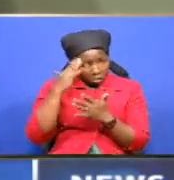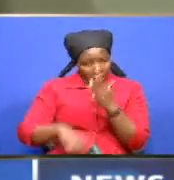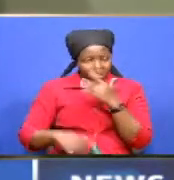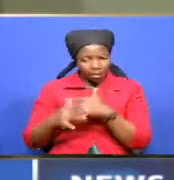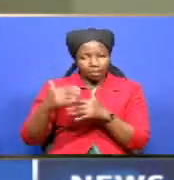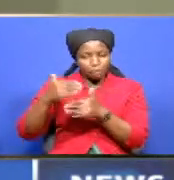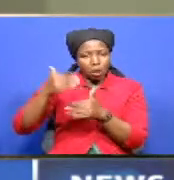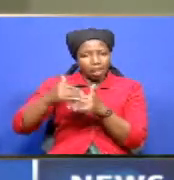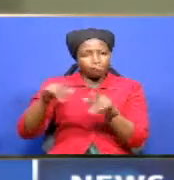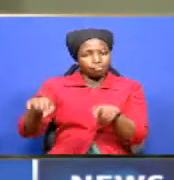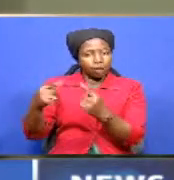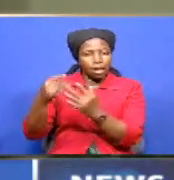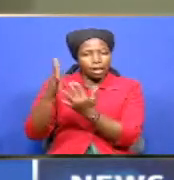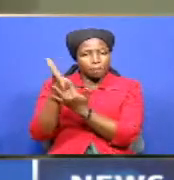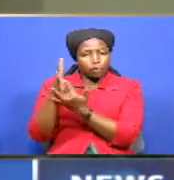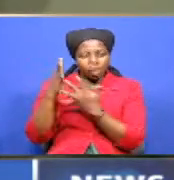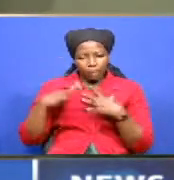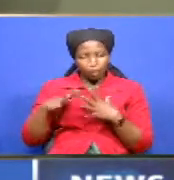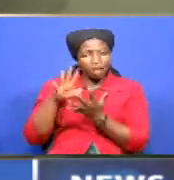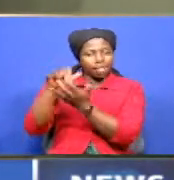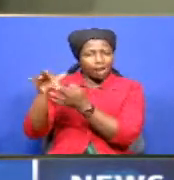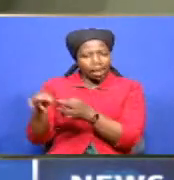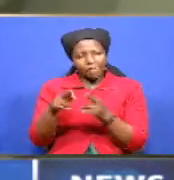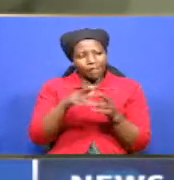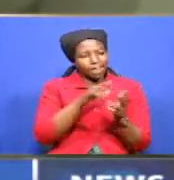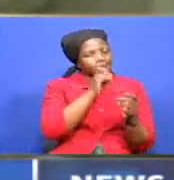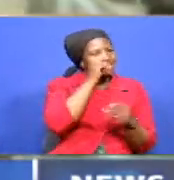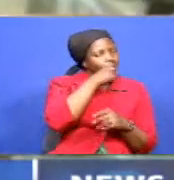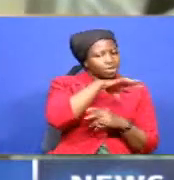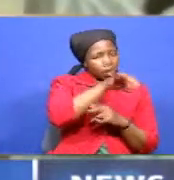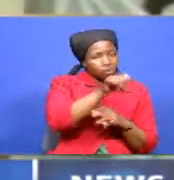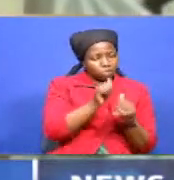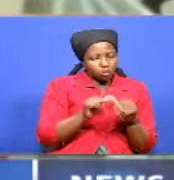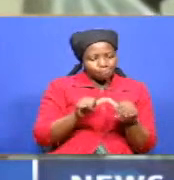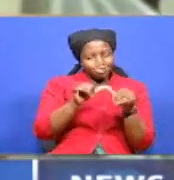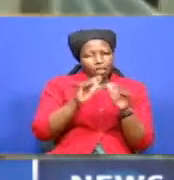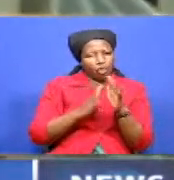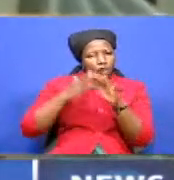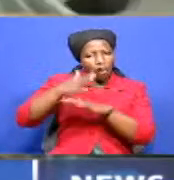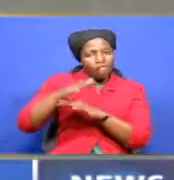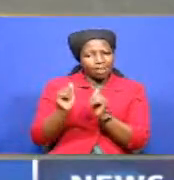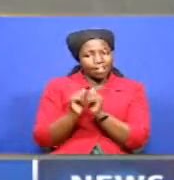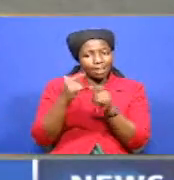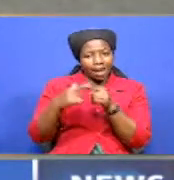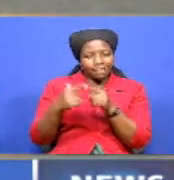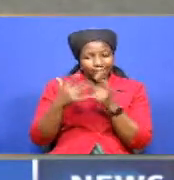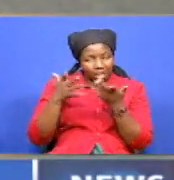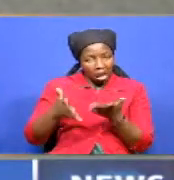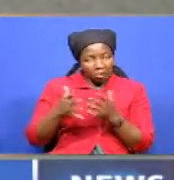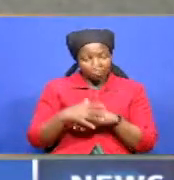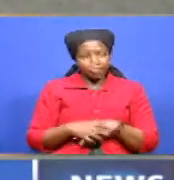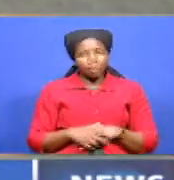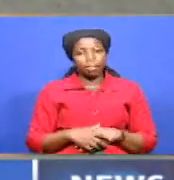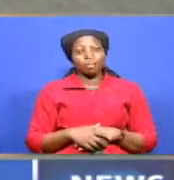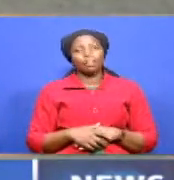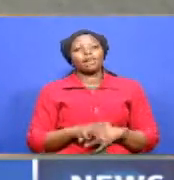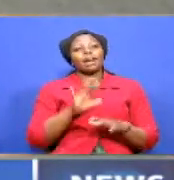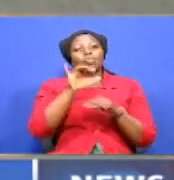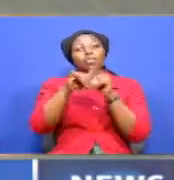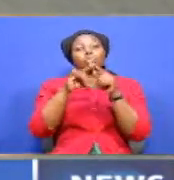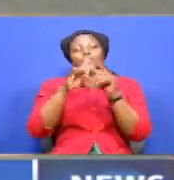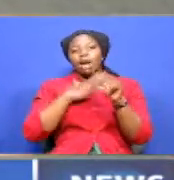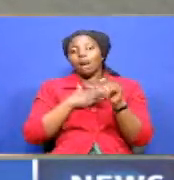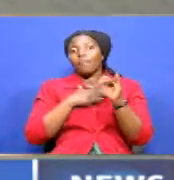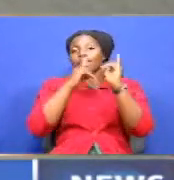residents of tana river and kitui counties that has persisted for over a decade kulingana katiba